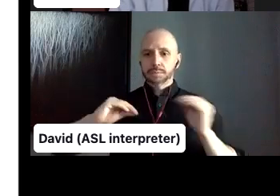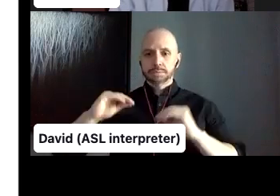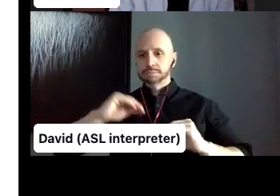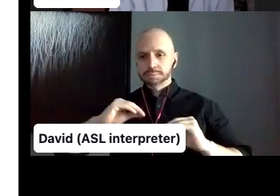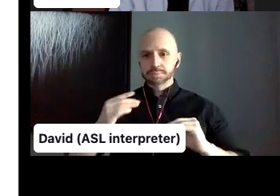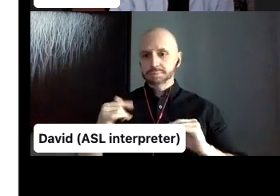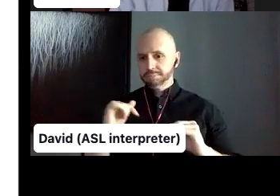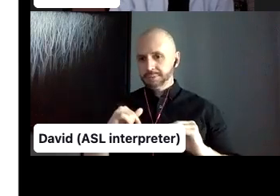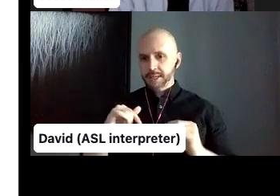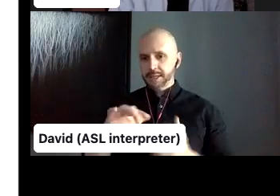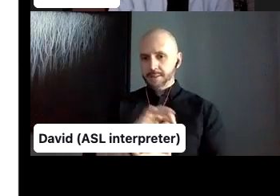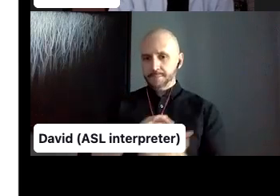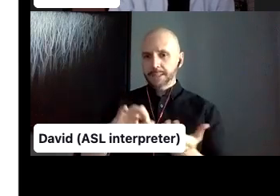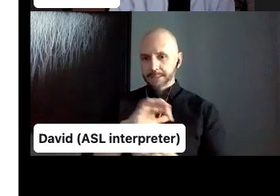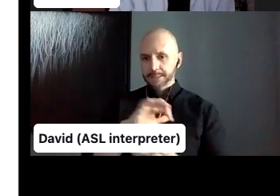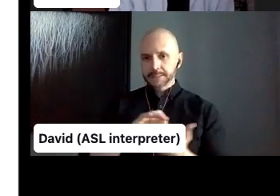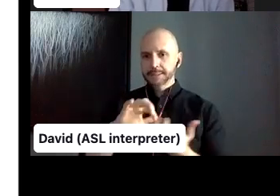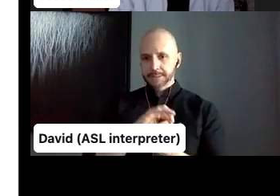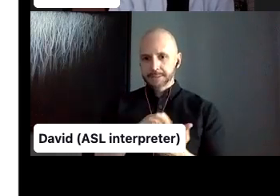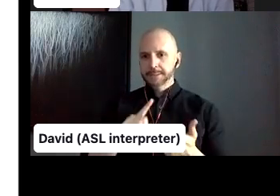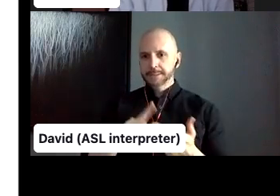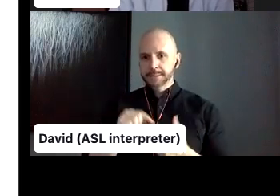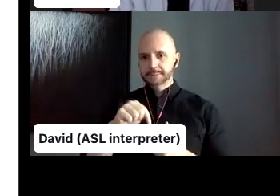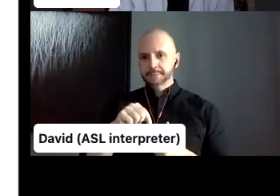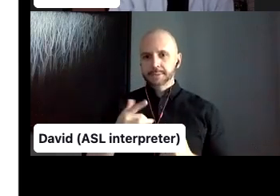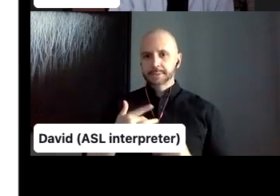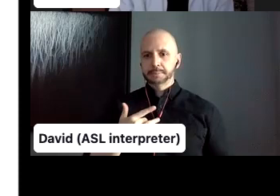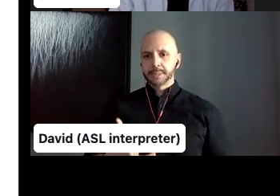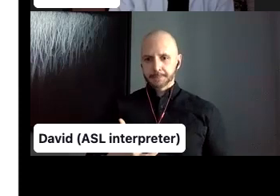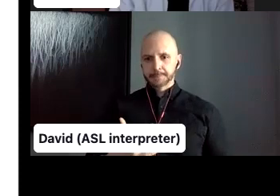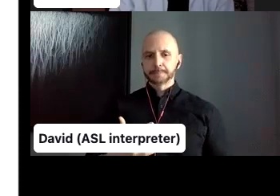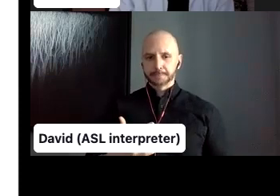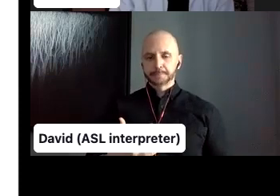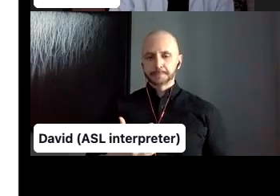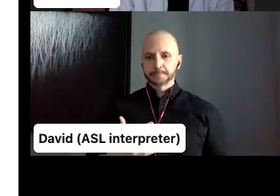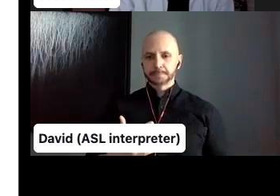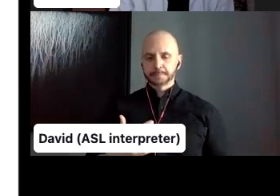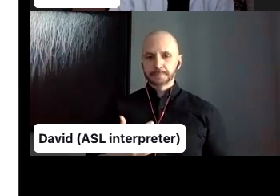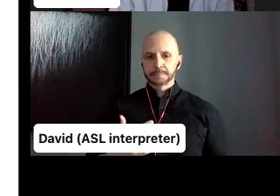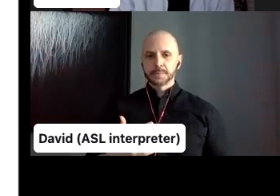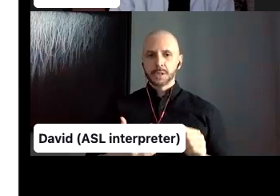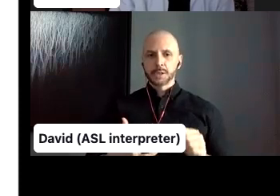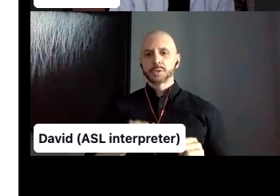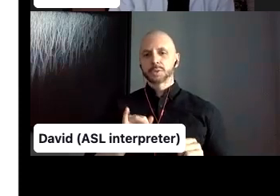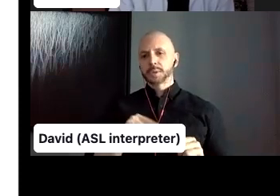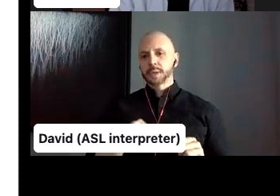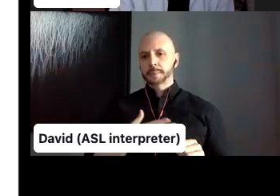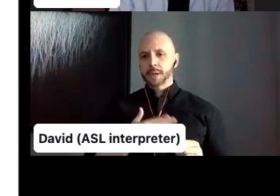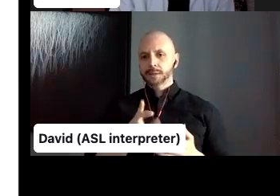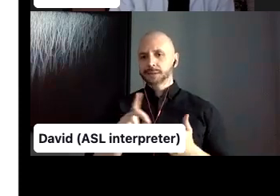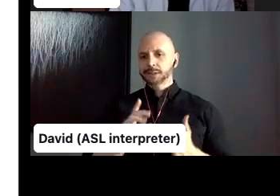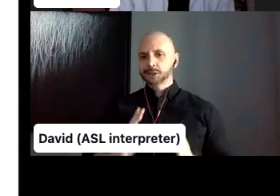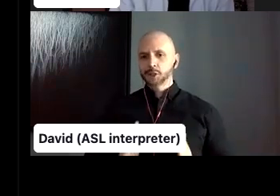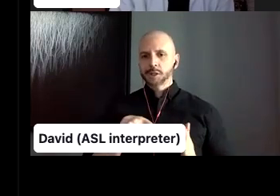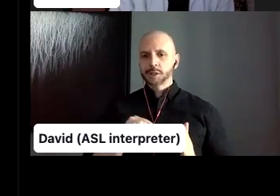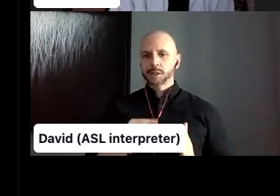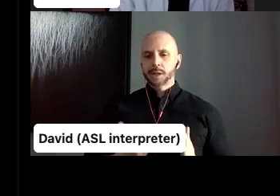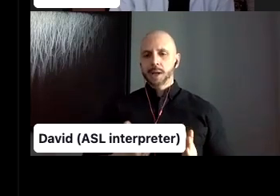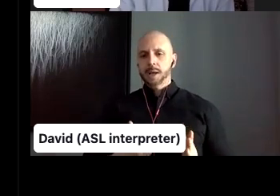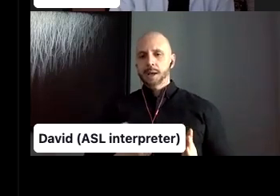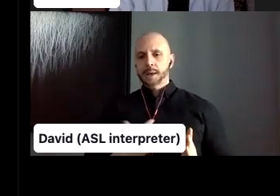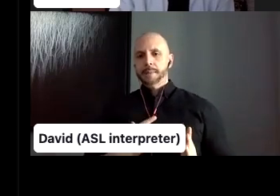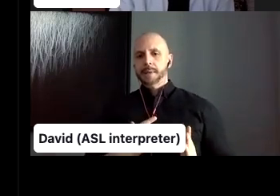maybe open atmosphere to what like future books is. Also for me as a designer, I'm more interested in